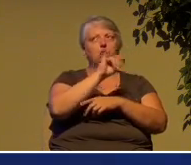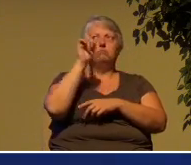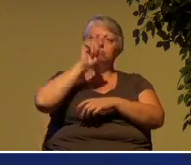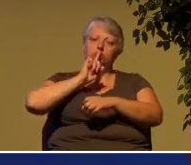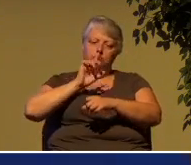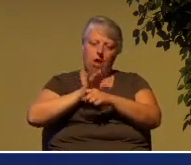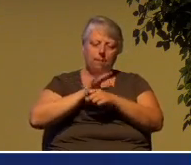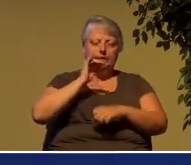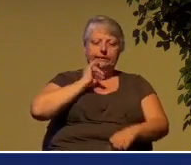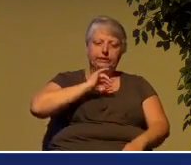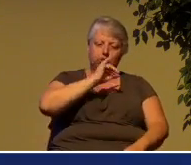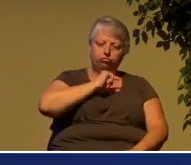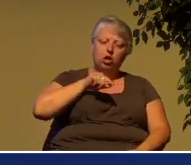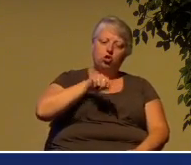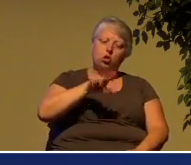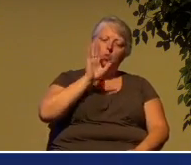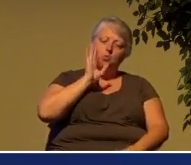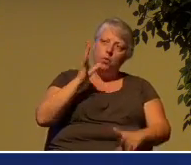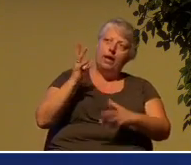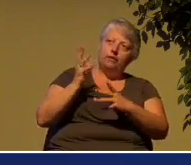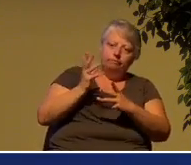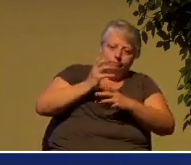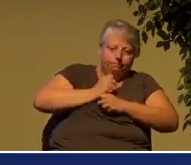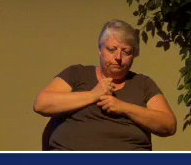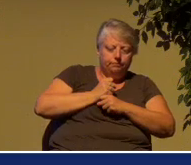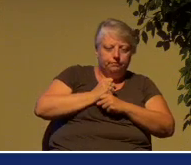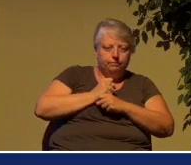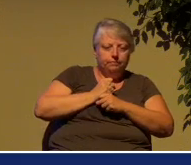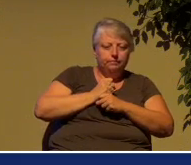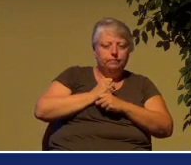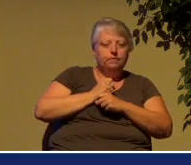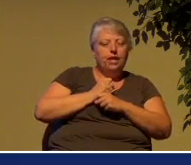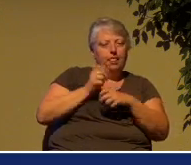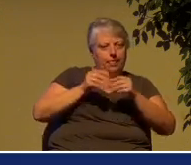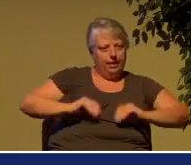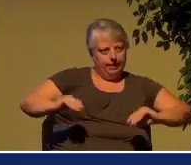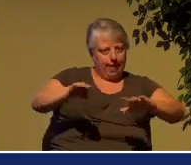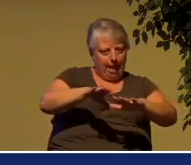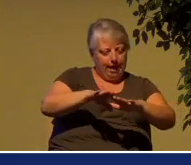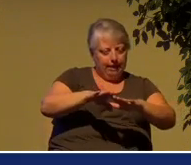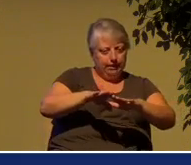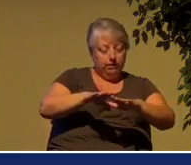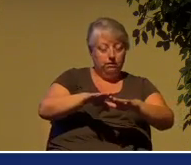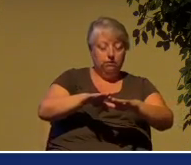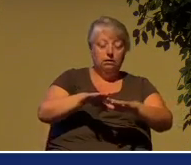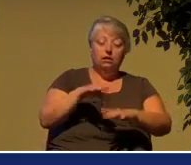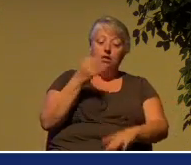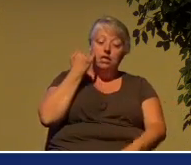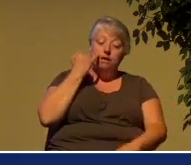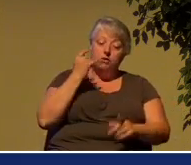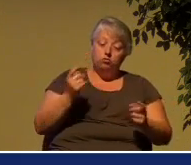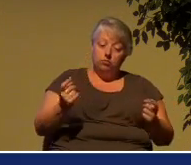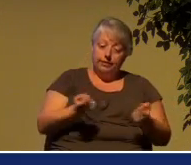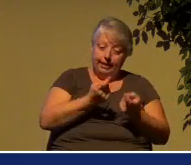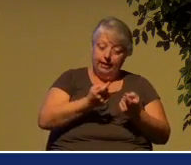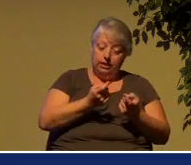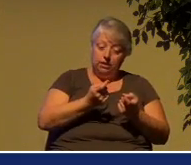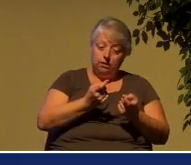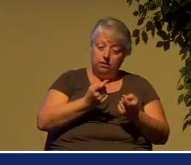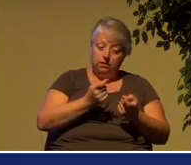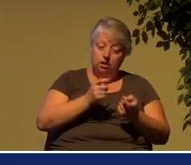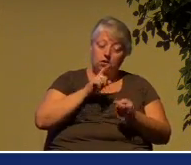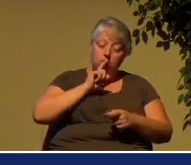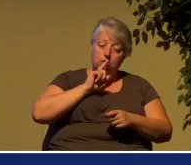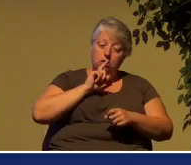to inherit in perpetuity unless they sinned. If they sinned, broke covenant with God,